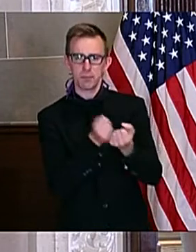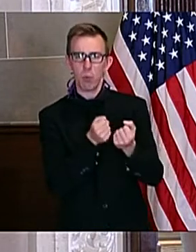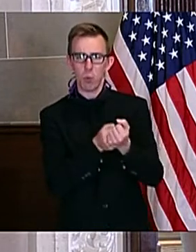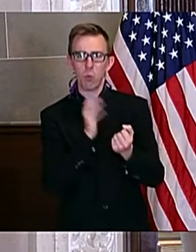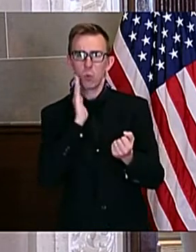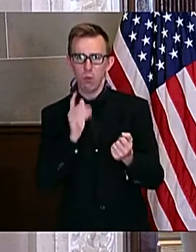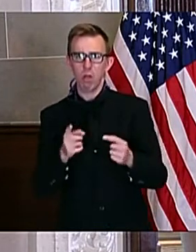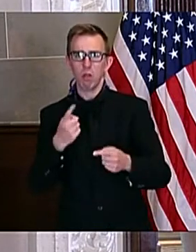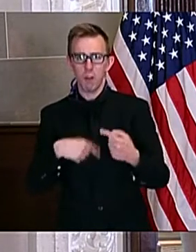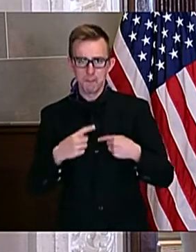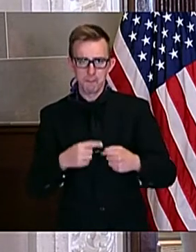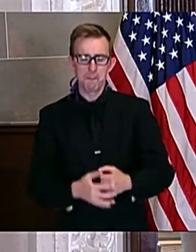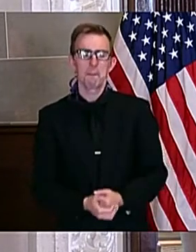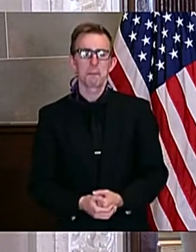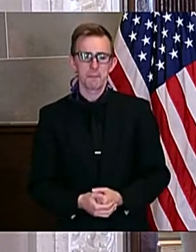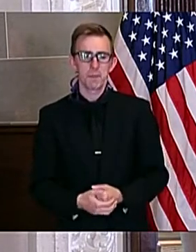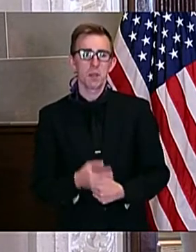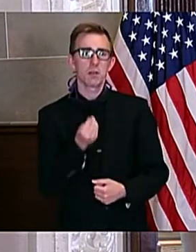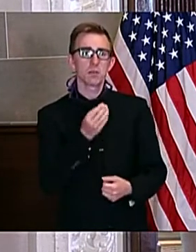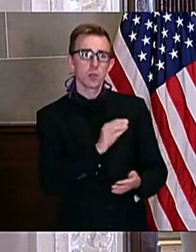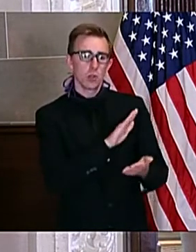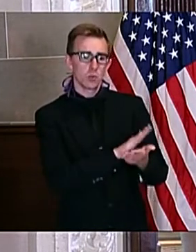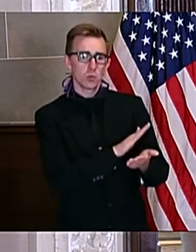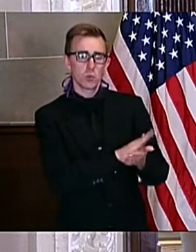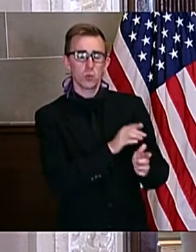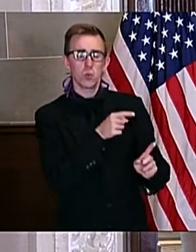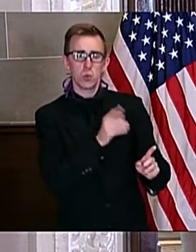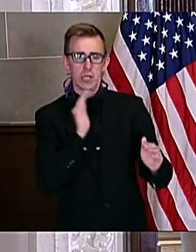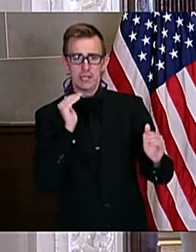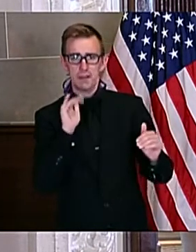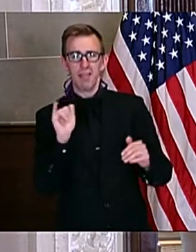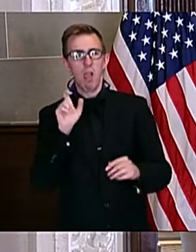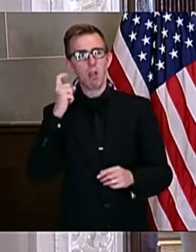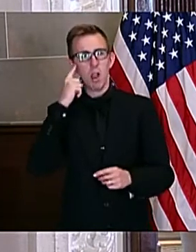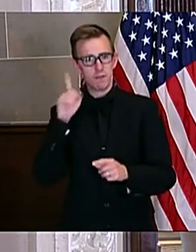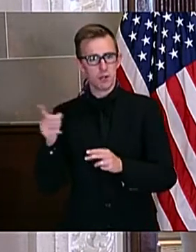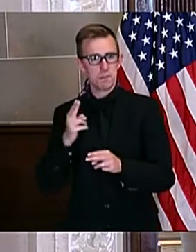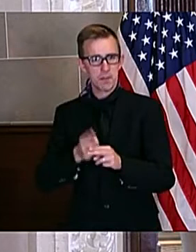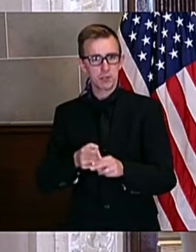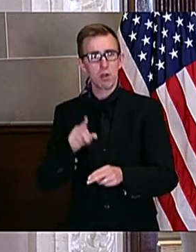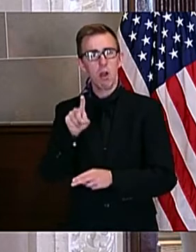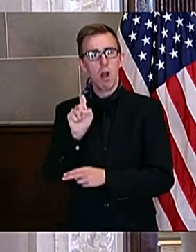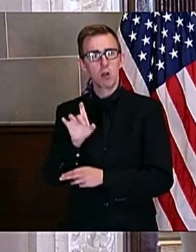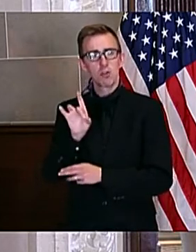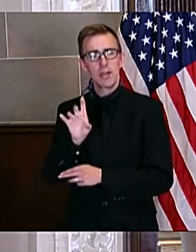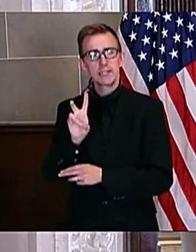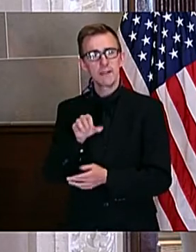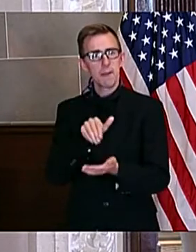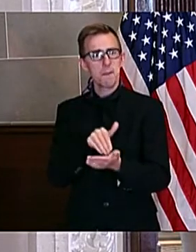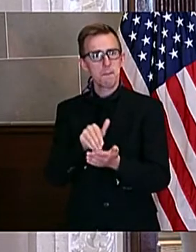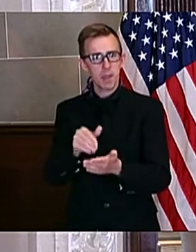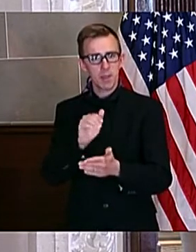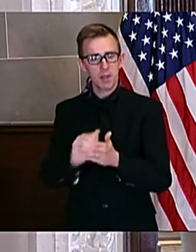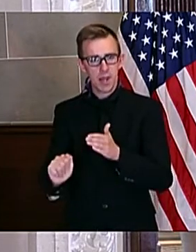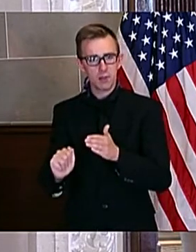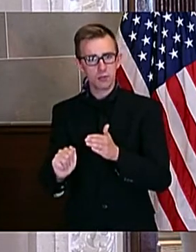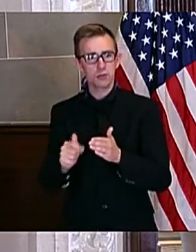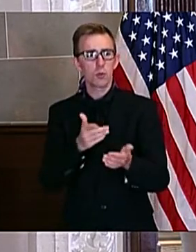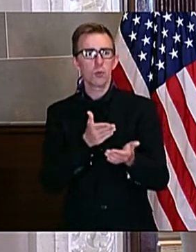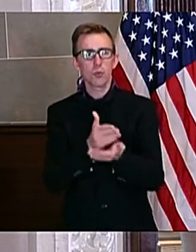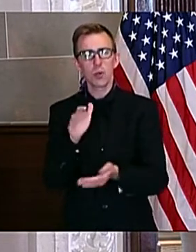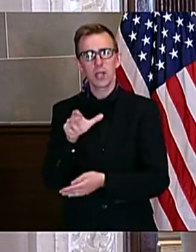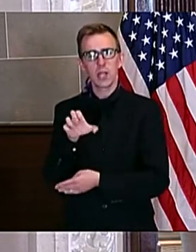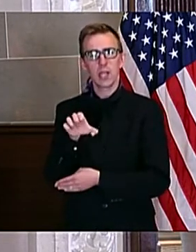Missouri schools are set to receive, as the Governor just mentioned, $187 million through the